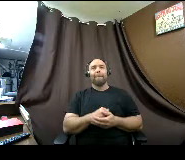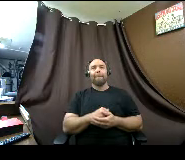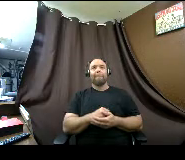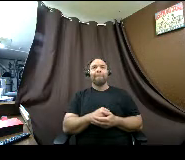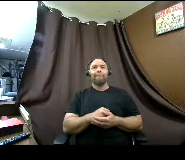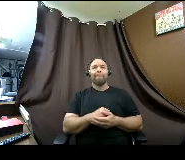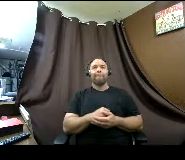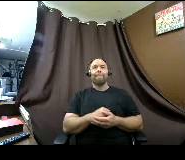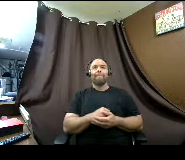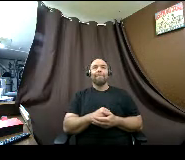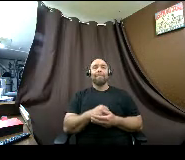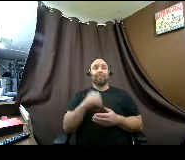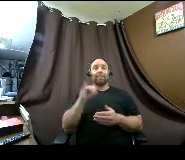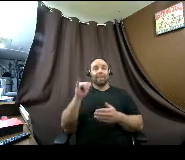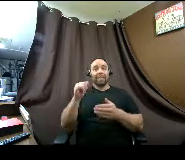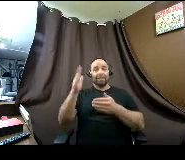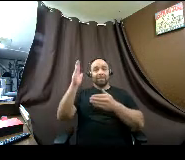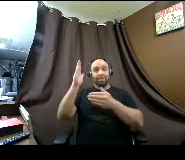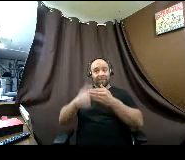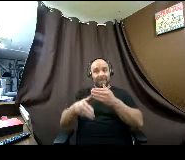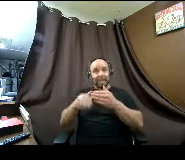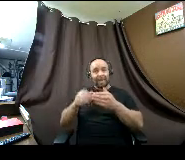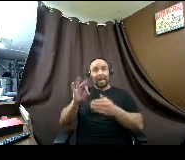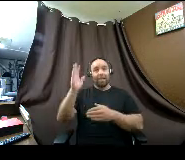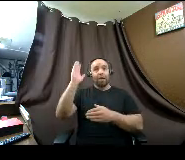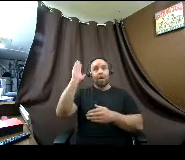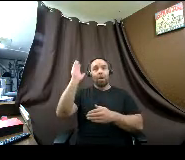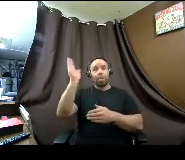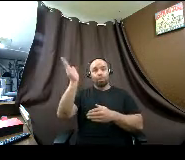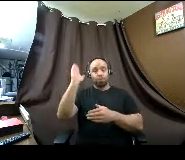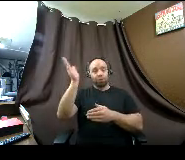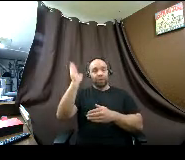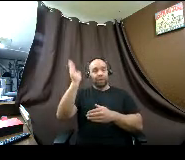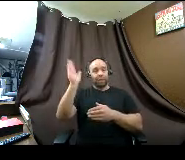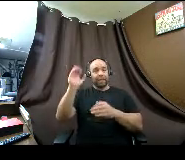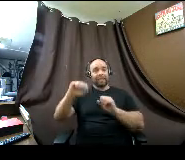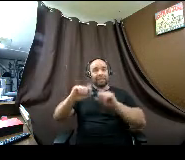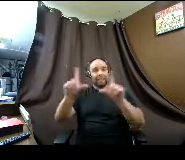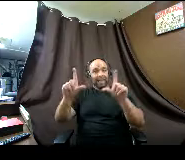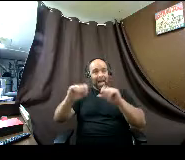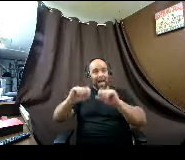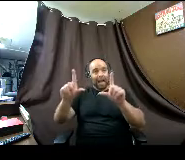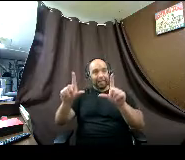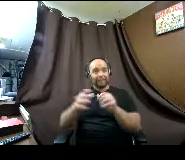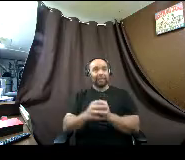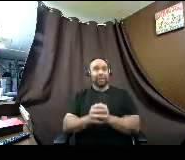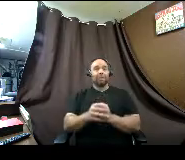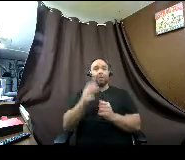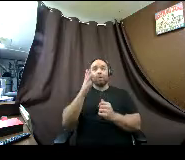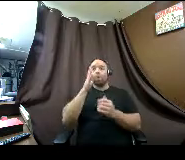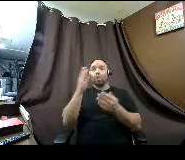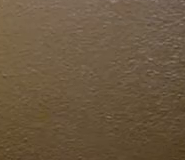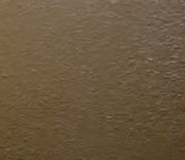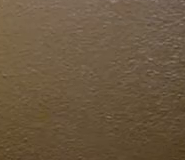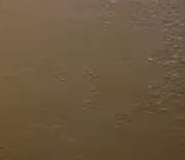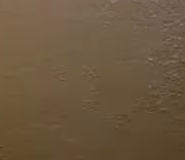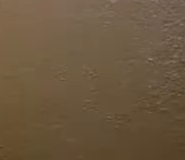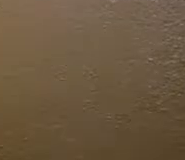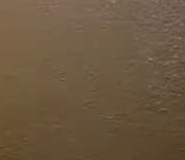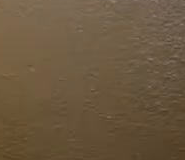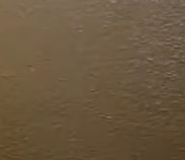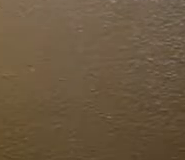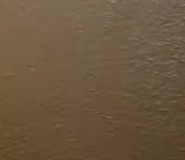so that's the end of our presentation component um i'm going to go ahead and close out that screen for you guys